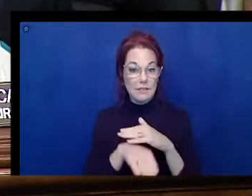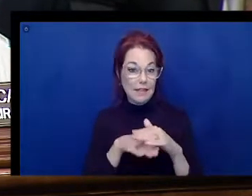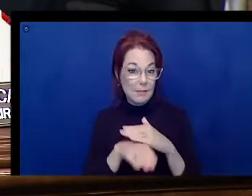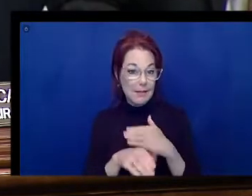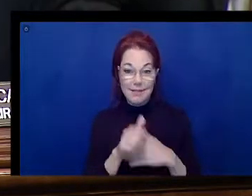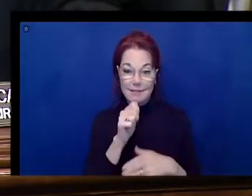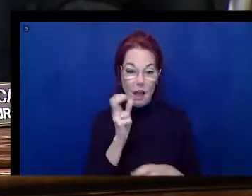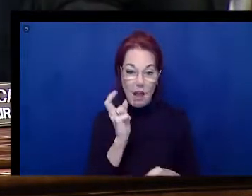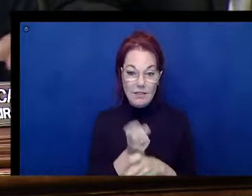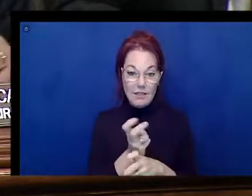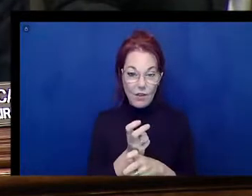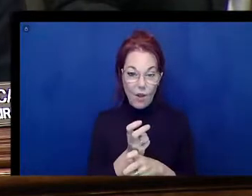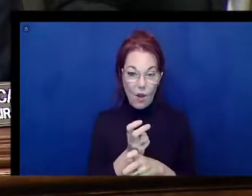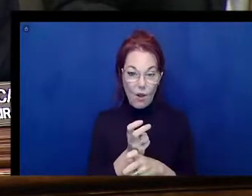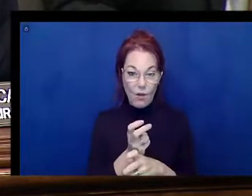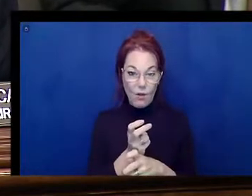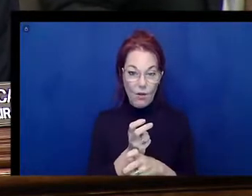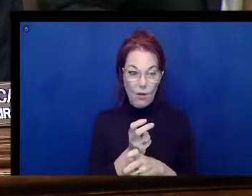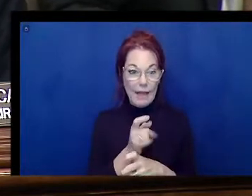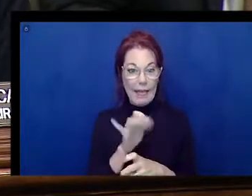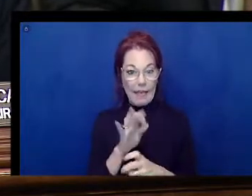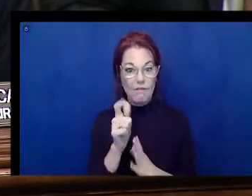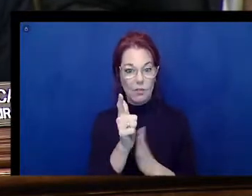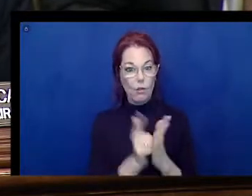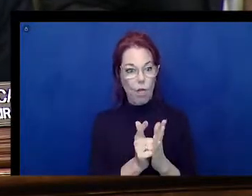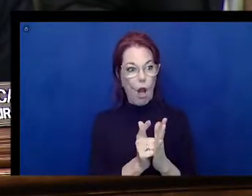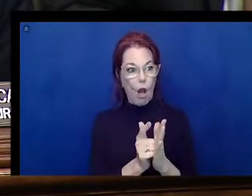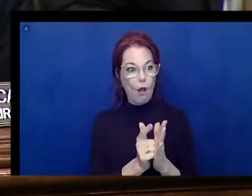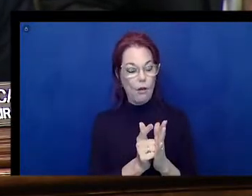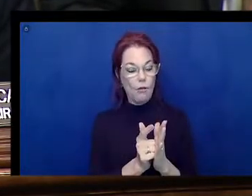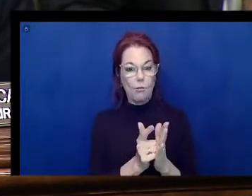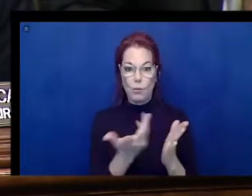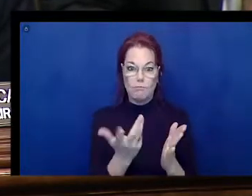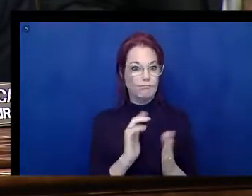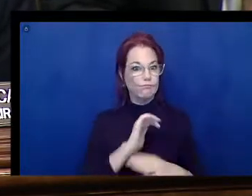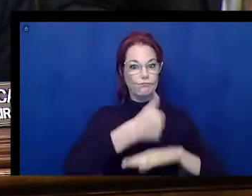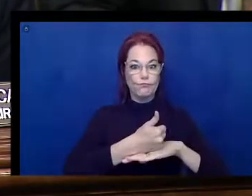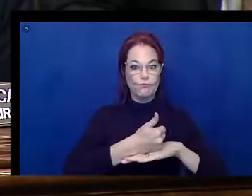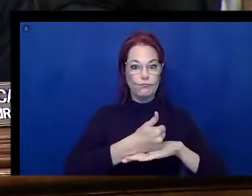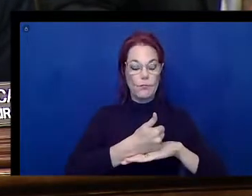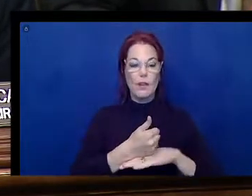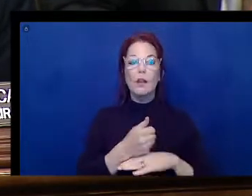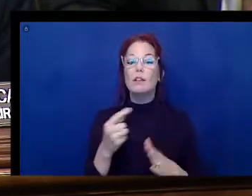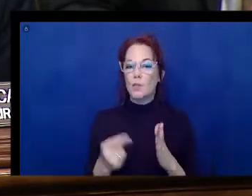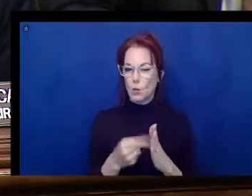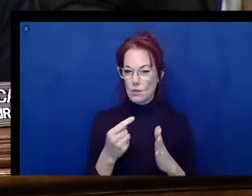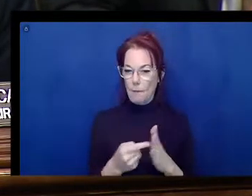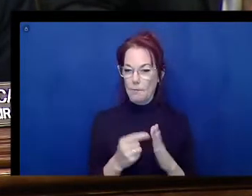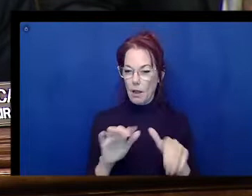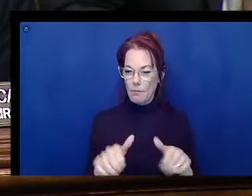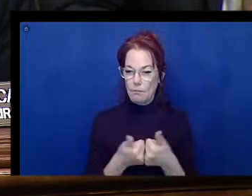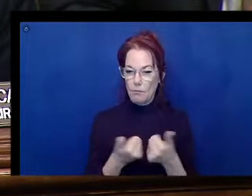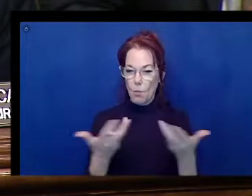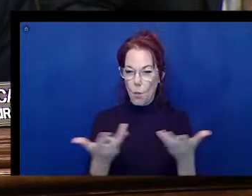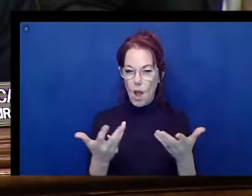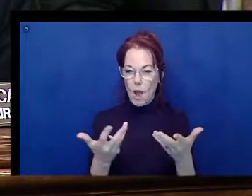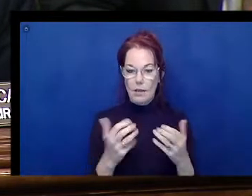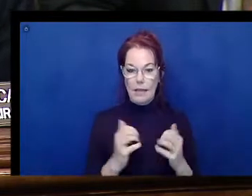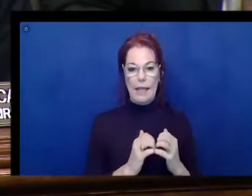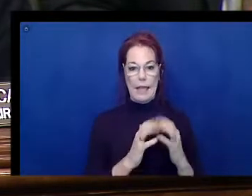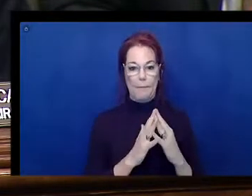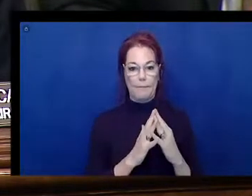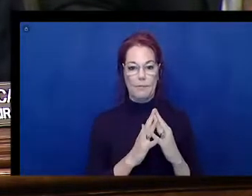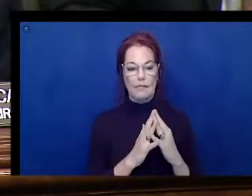It's the law. Let's just implement it. So sometimes the challenge is implementing the law appropriately, and we've got some shortfalls here.